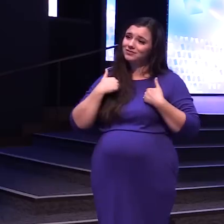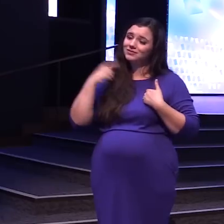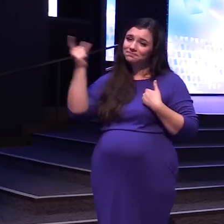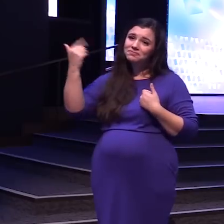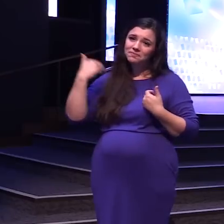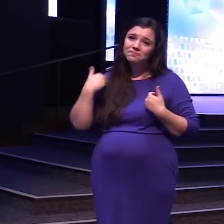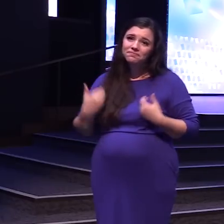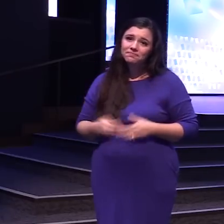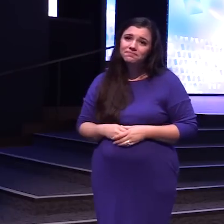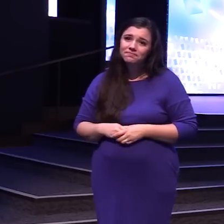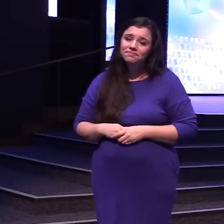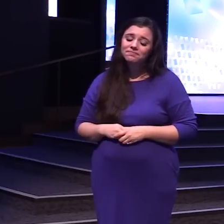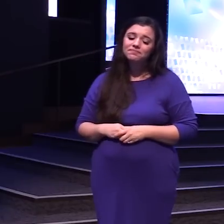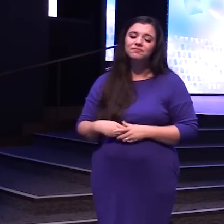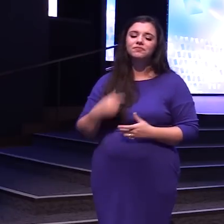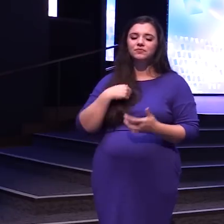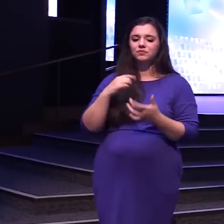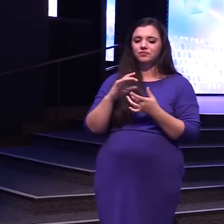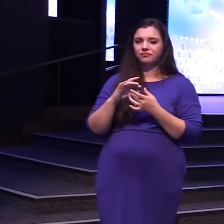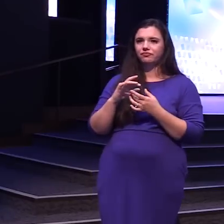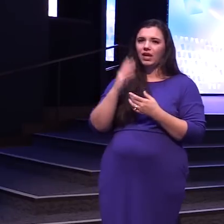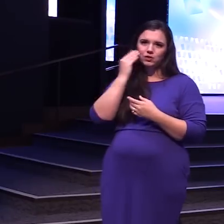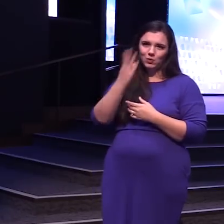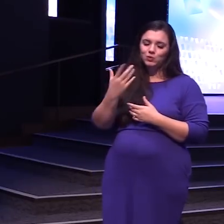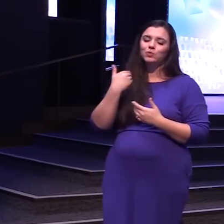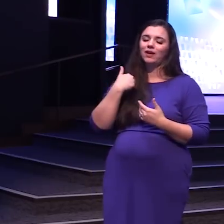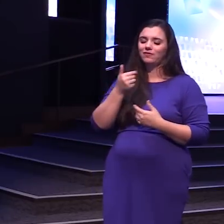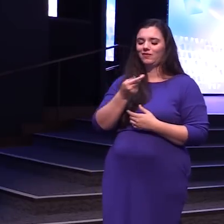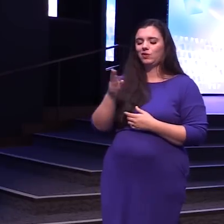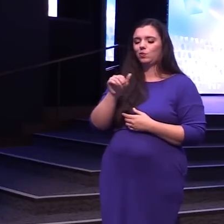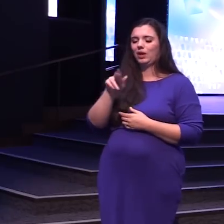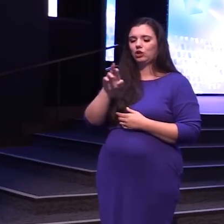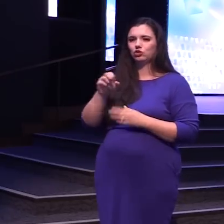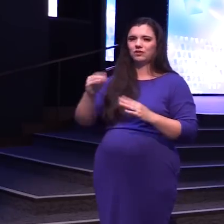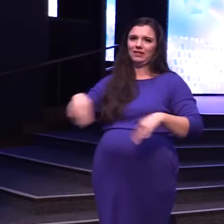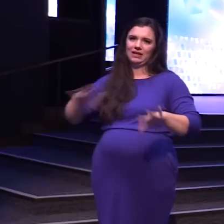So I said That we live On a couple of acres